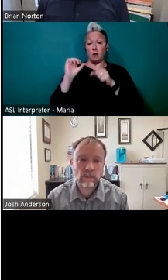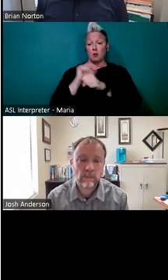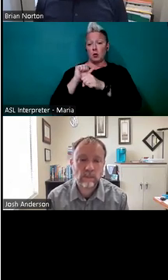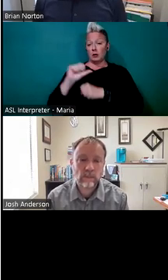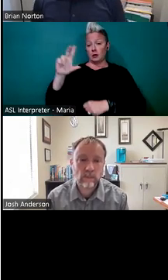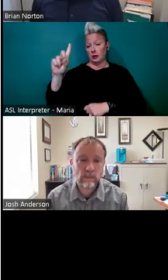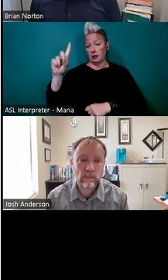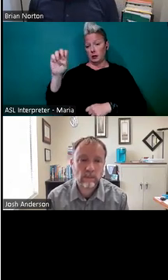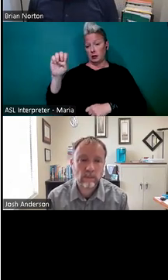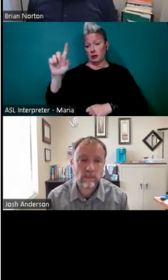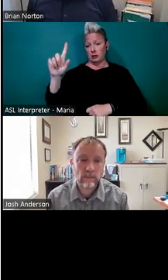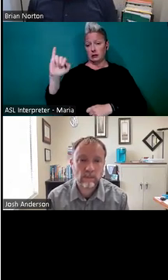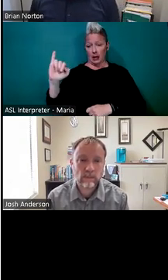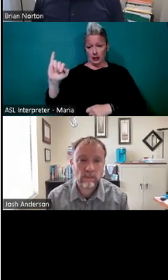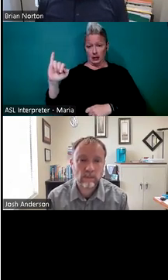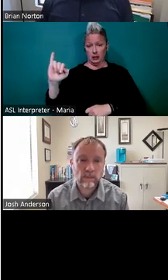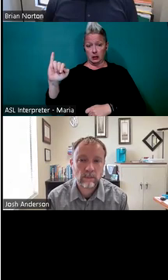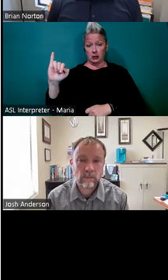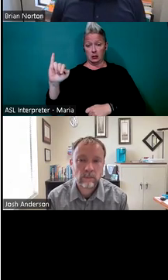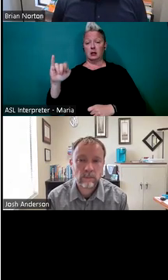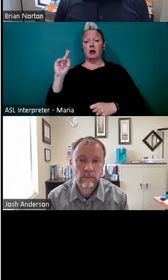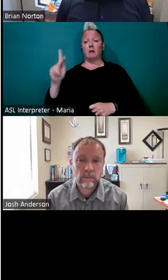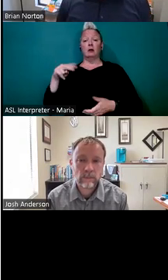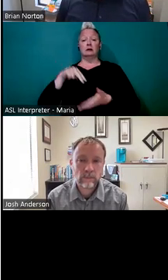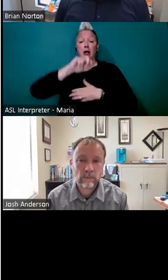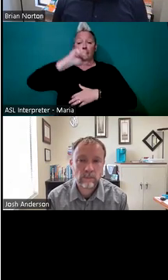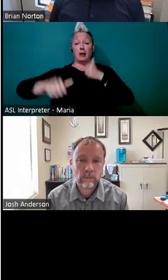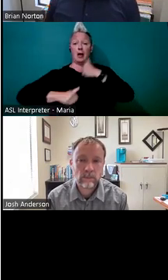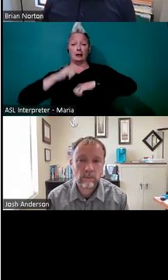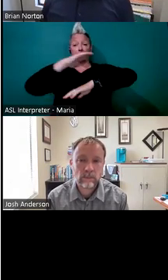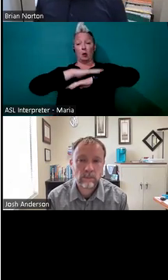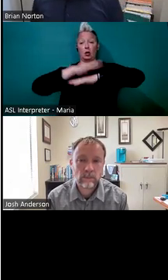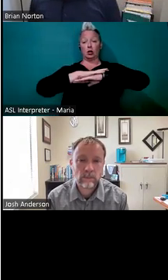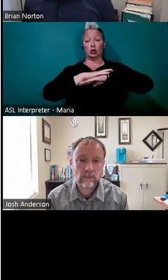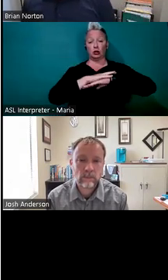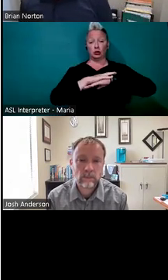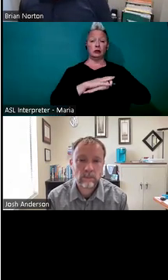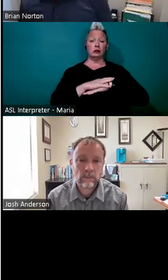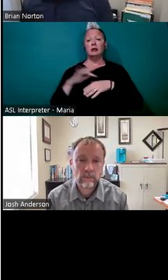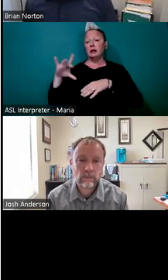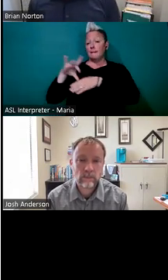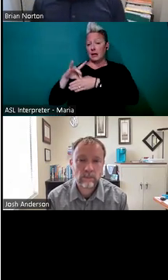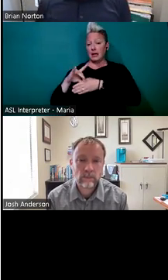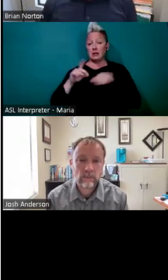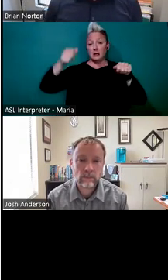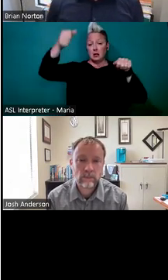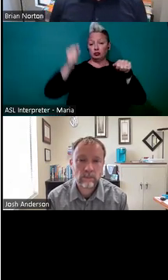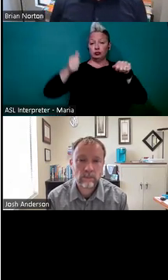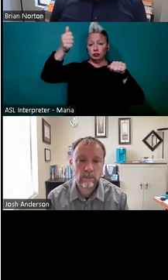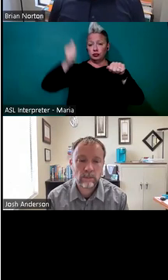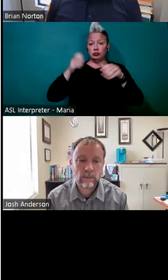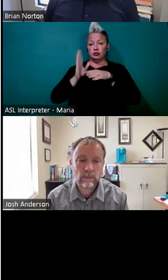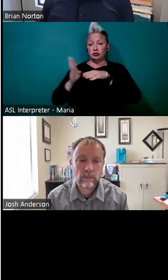area. Um, so they are the person who stands behind the deli counter. They will slice the meat. They get the cheese.